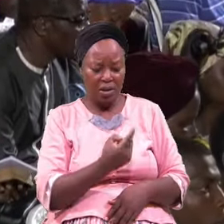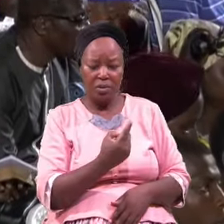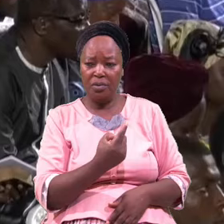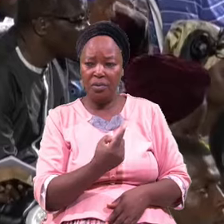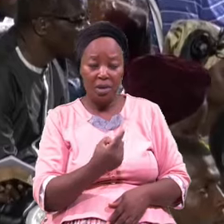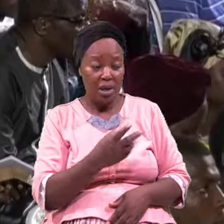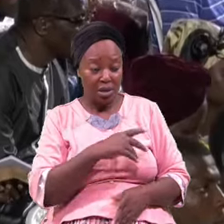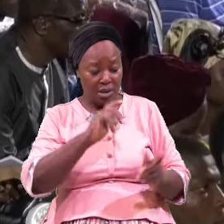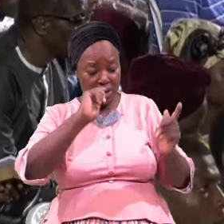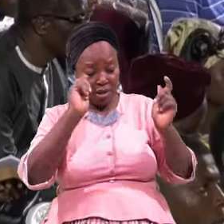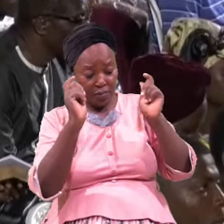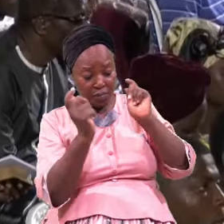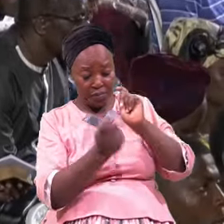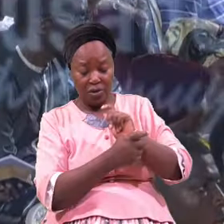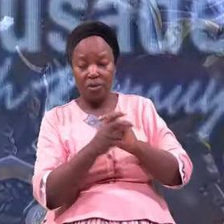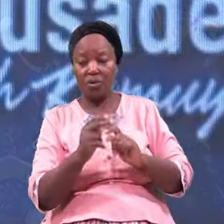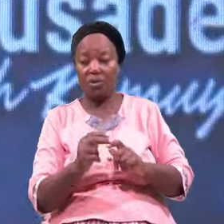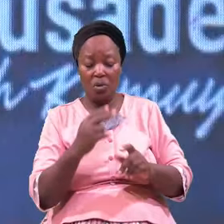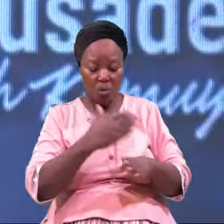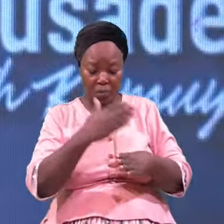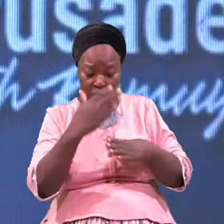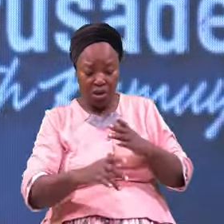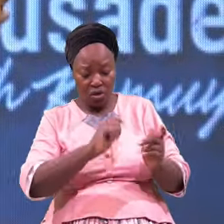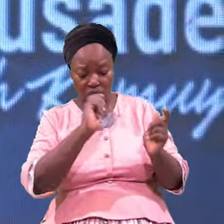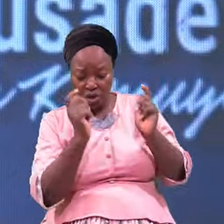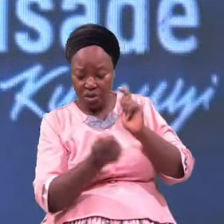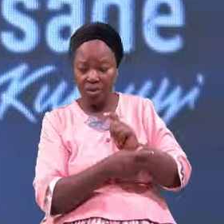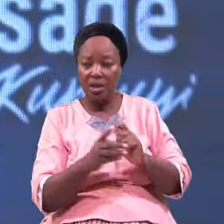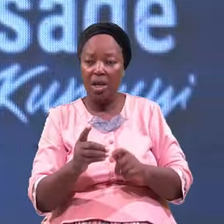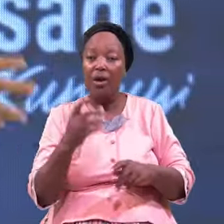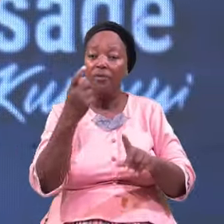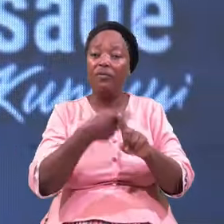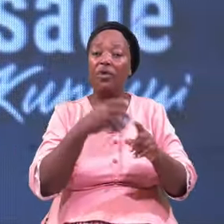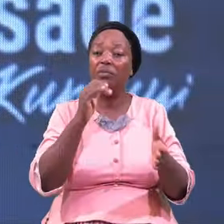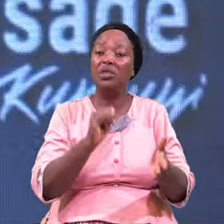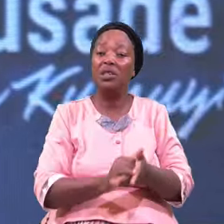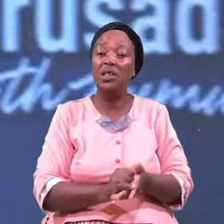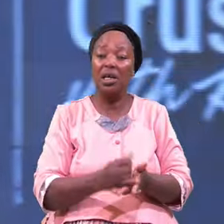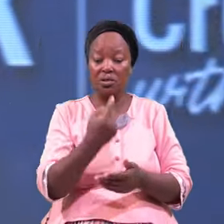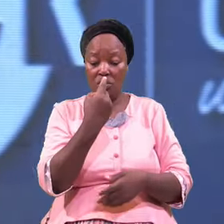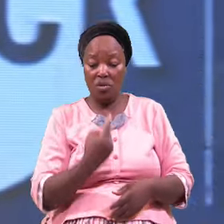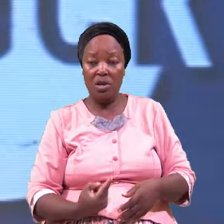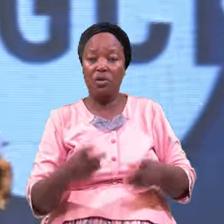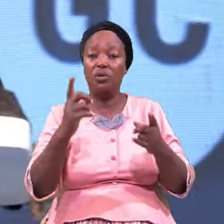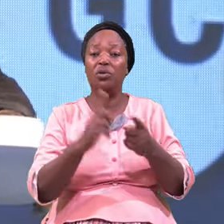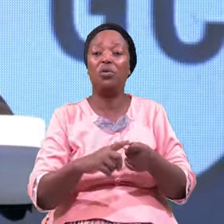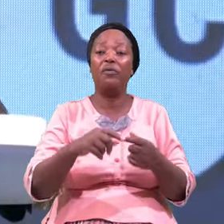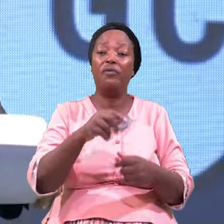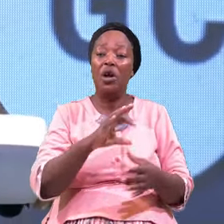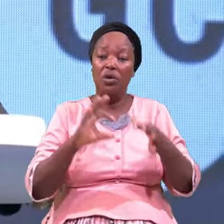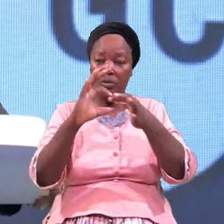Transformation Total Change From That Loneliness To Fellowship